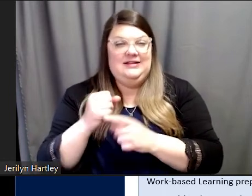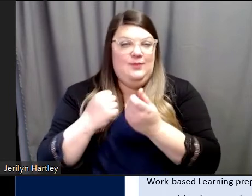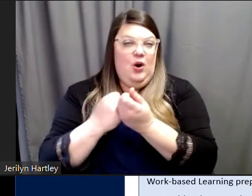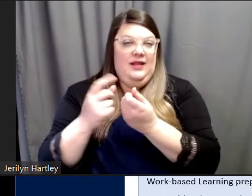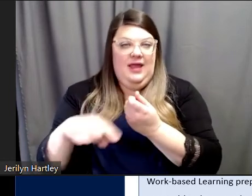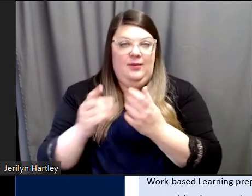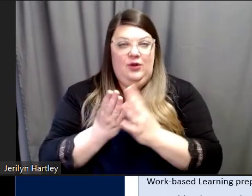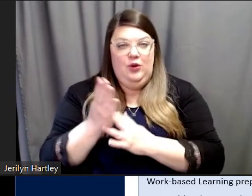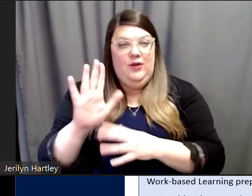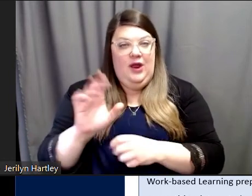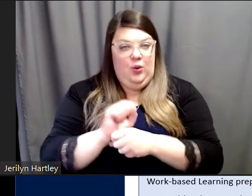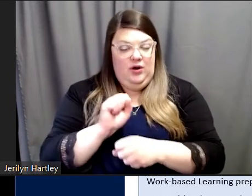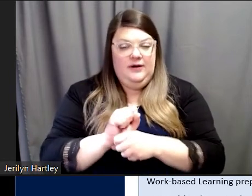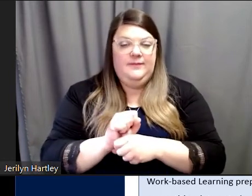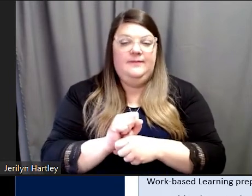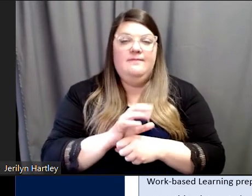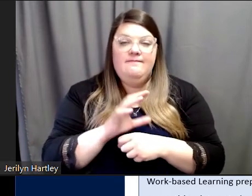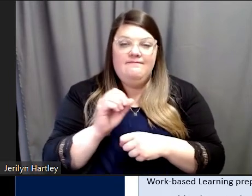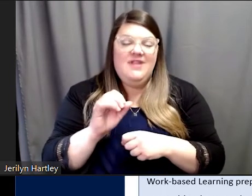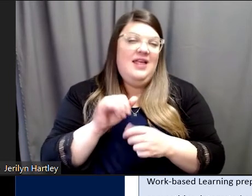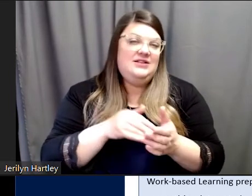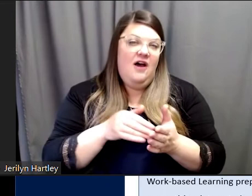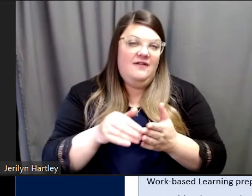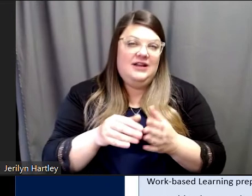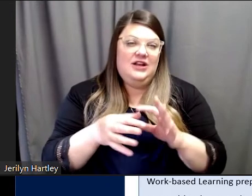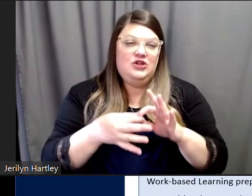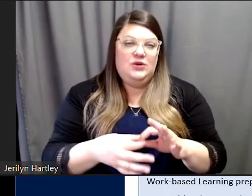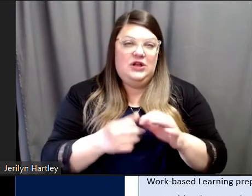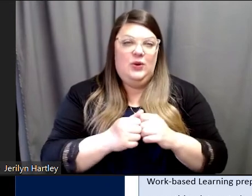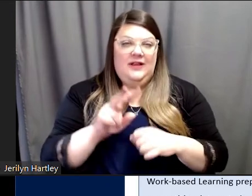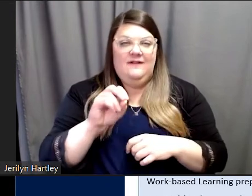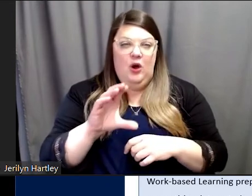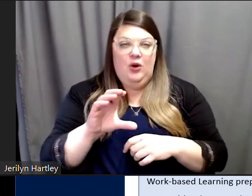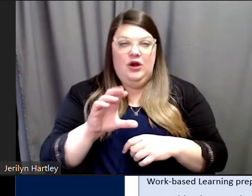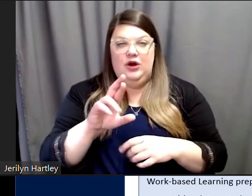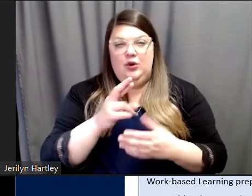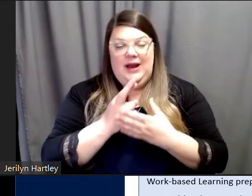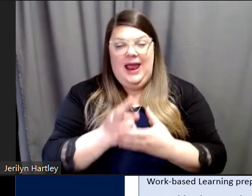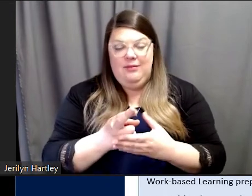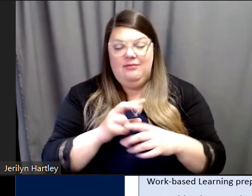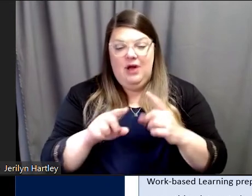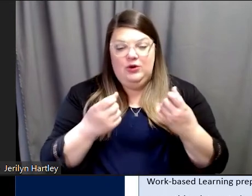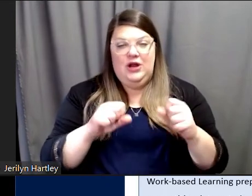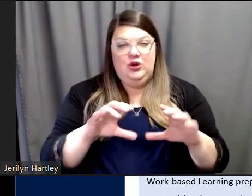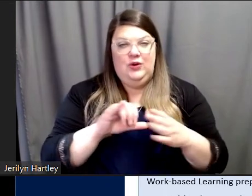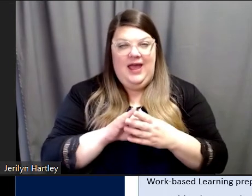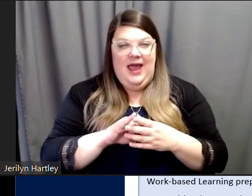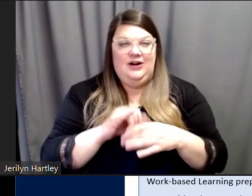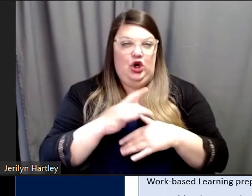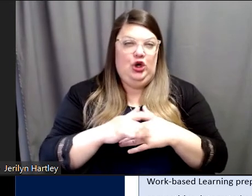the work. And that's often associated with folk rehab, but we try to do that earlier